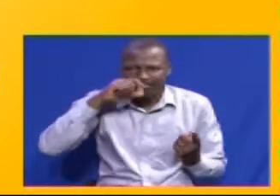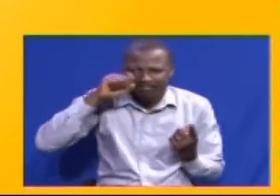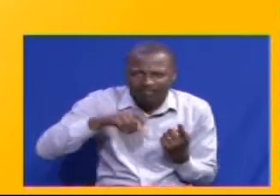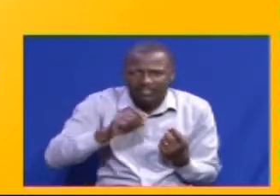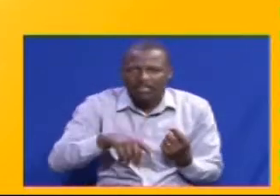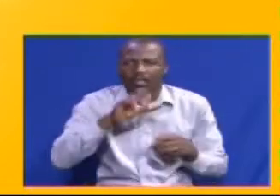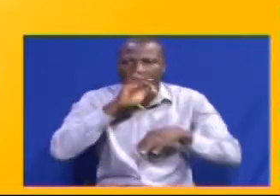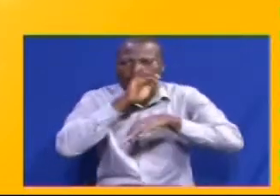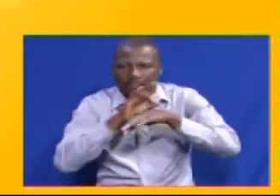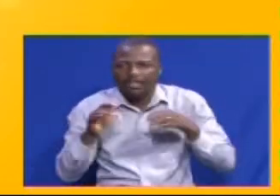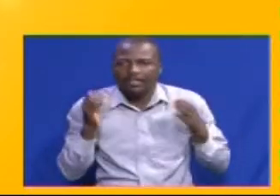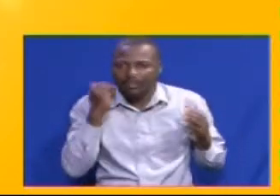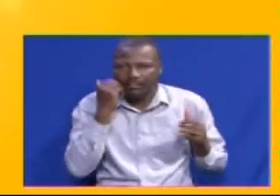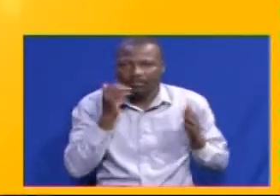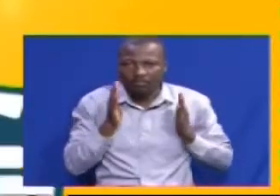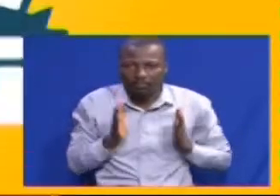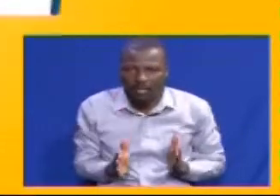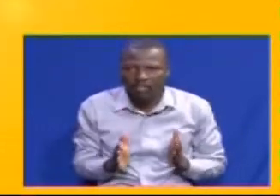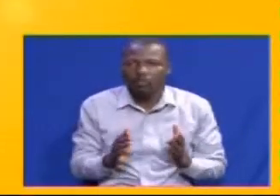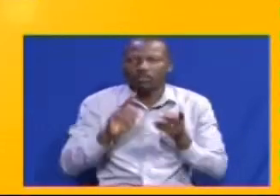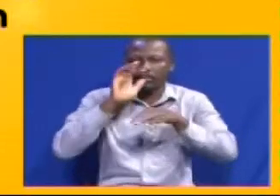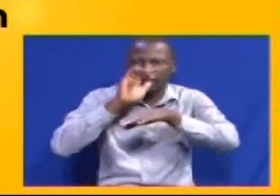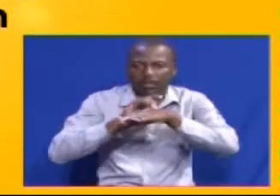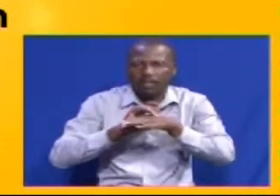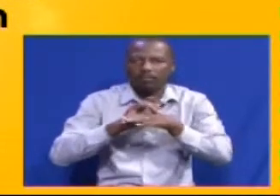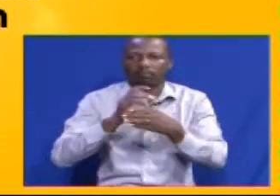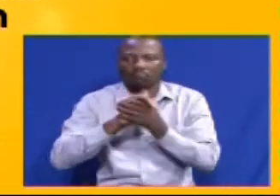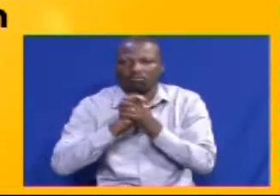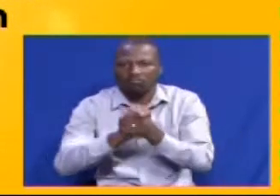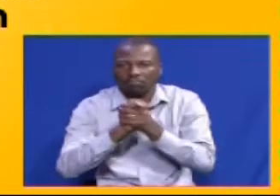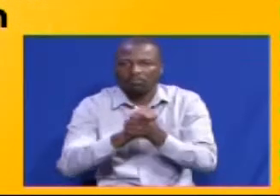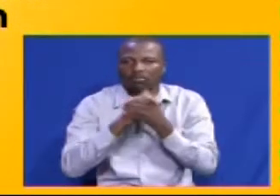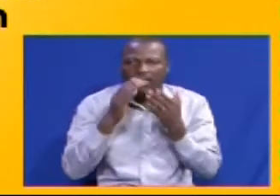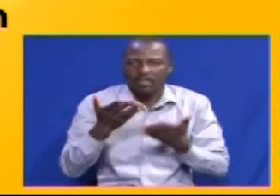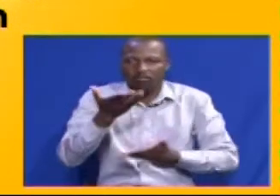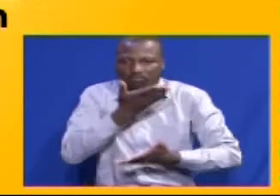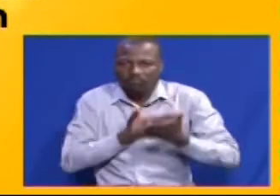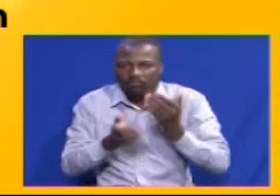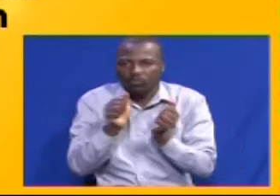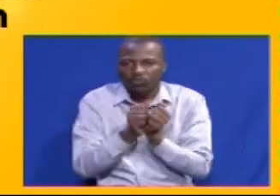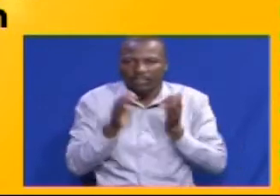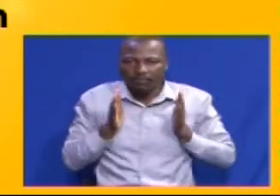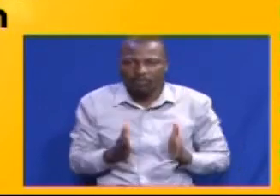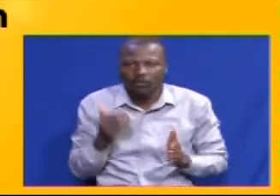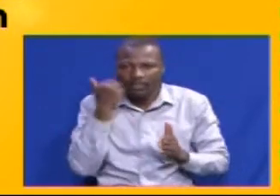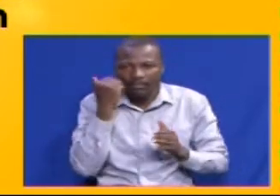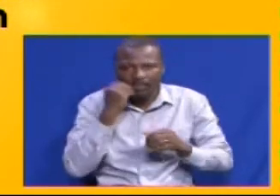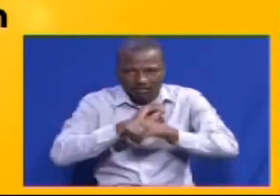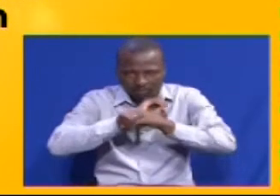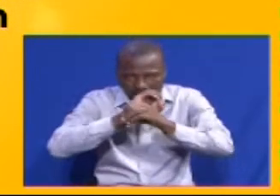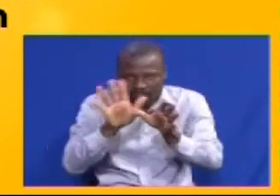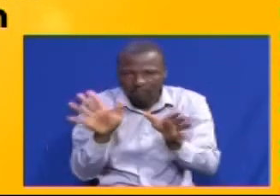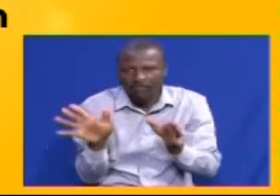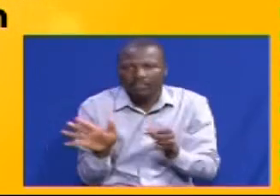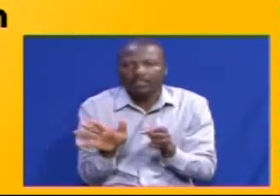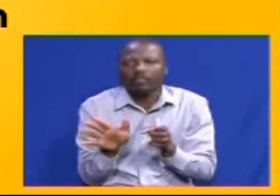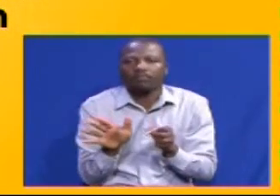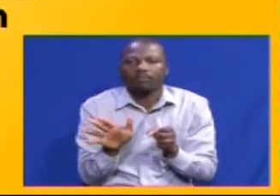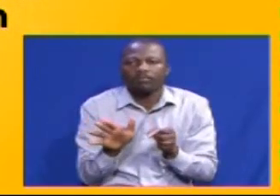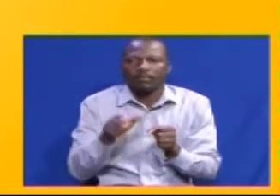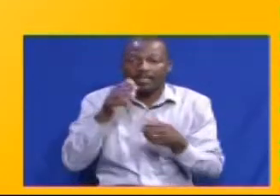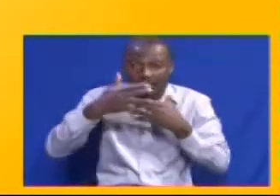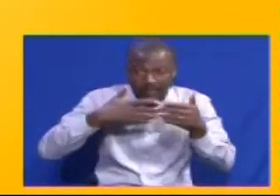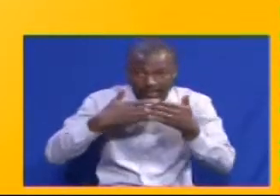sneezing of an infected person touching or shaking hands or being in contact with contaminated surfaces or objects with the virus